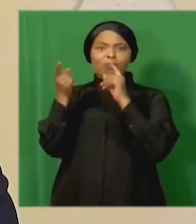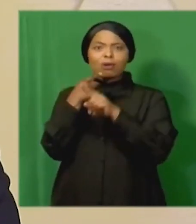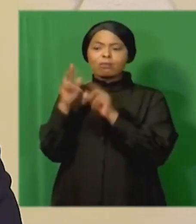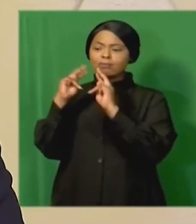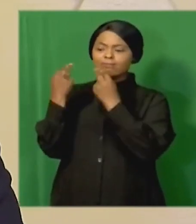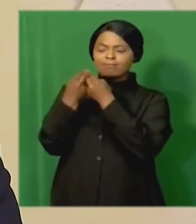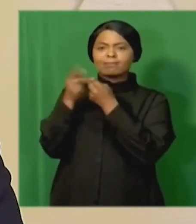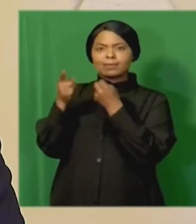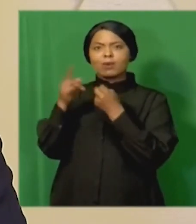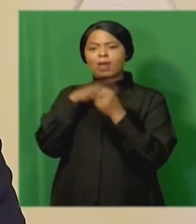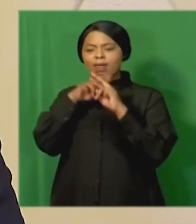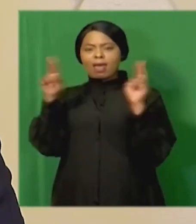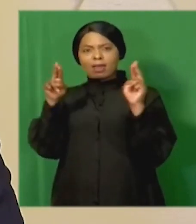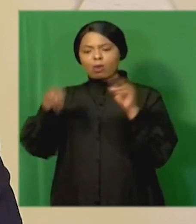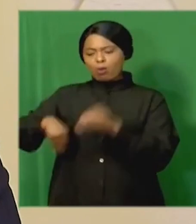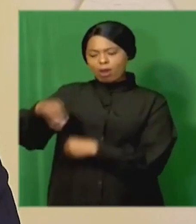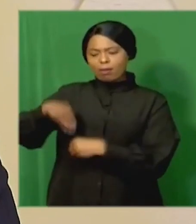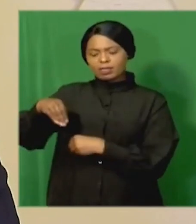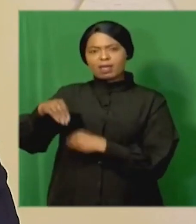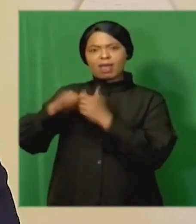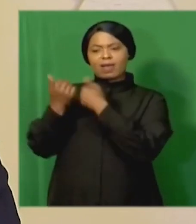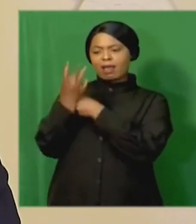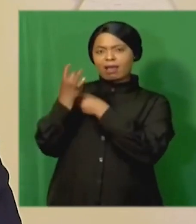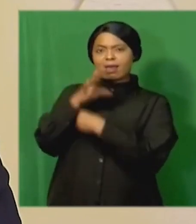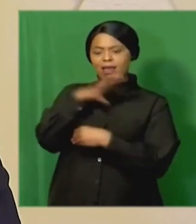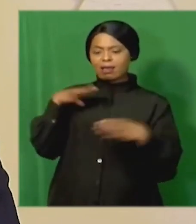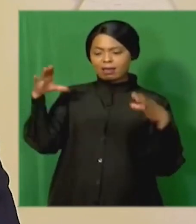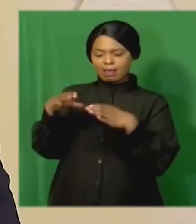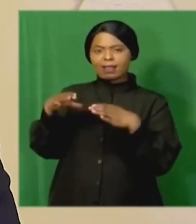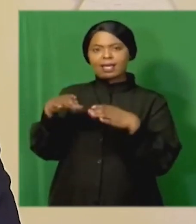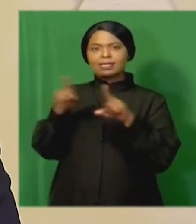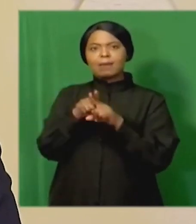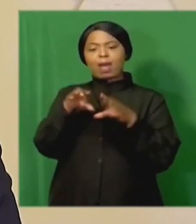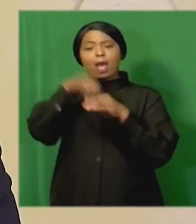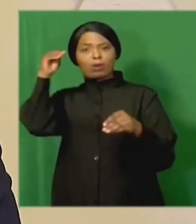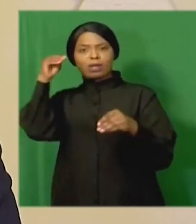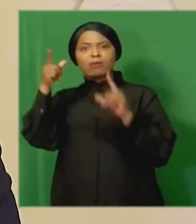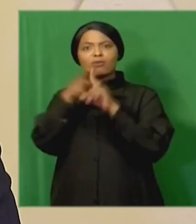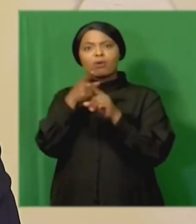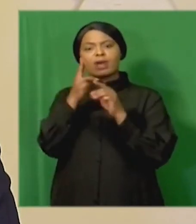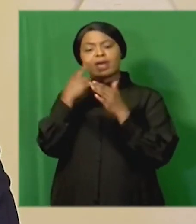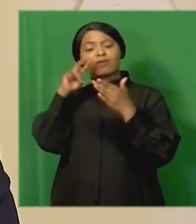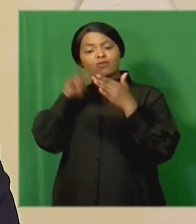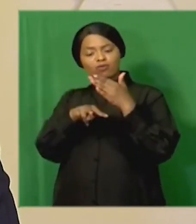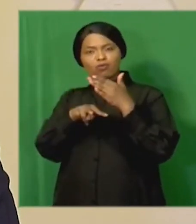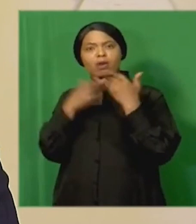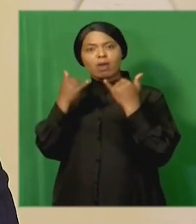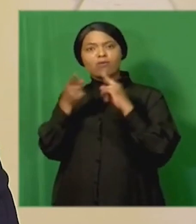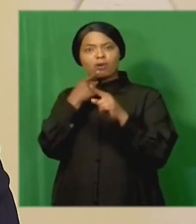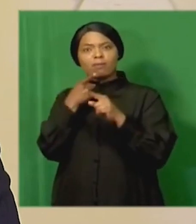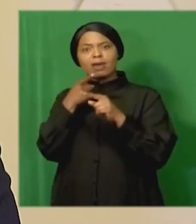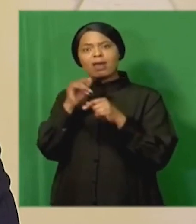national anti-corruption advisory council and the outcomes of a review of our anti-corruption architecture